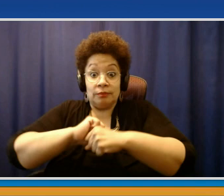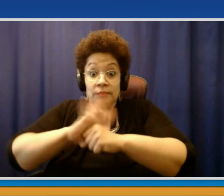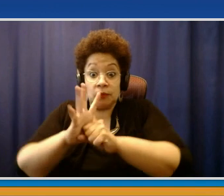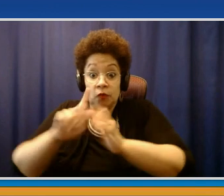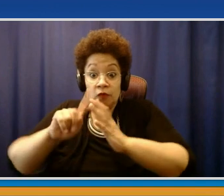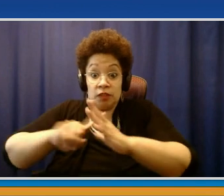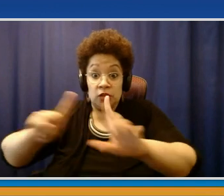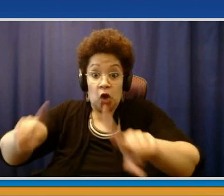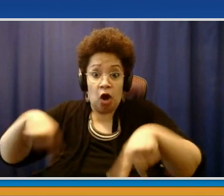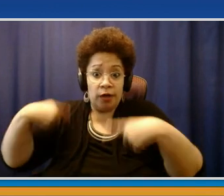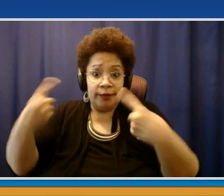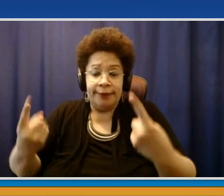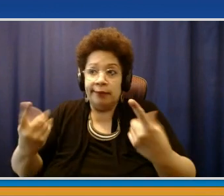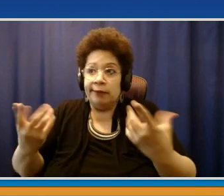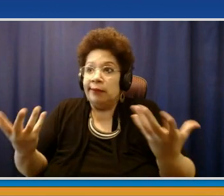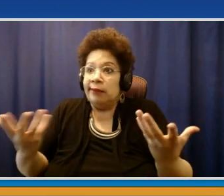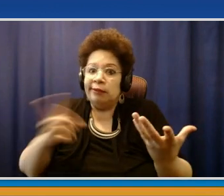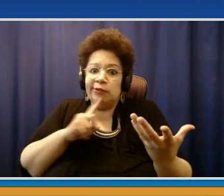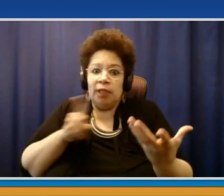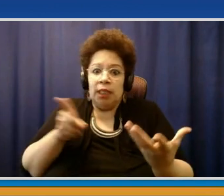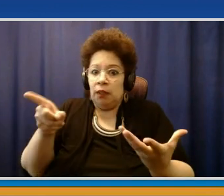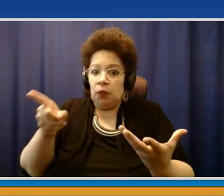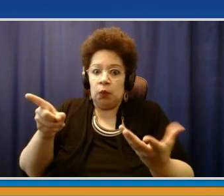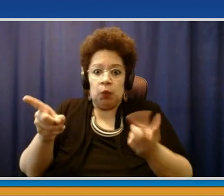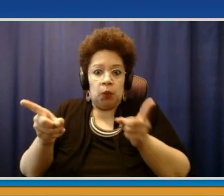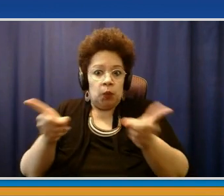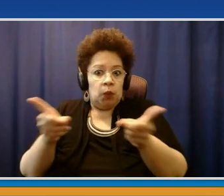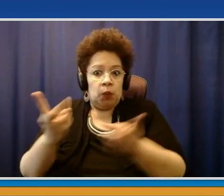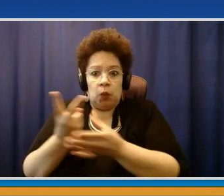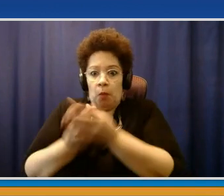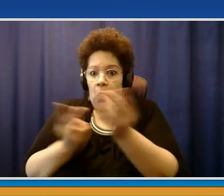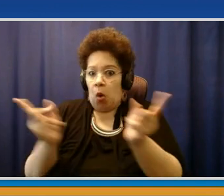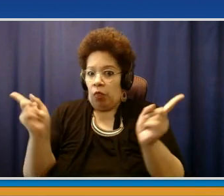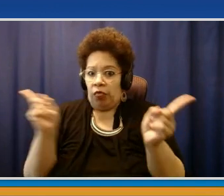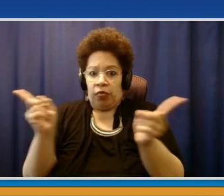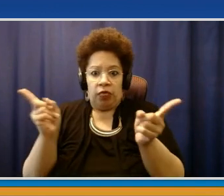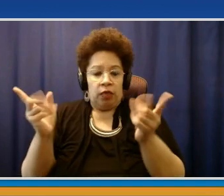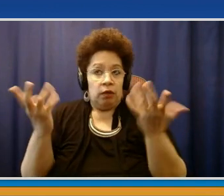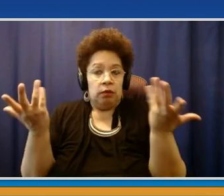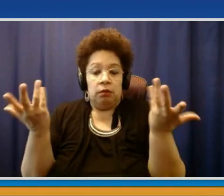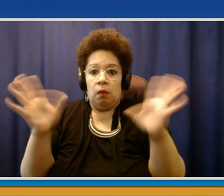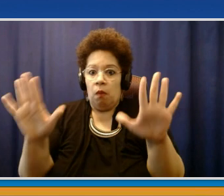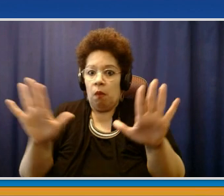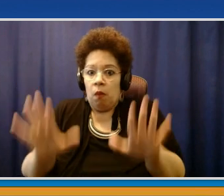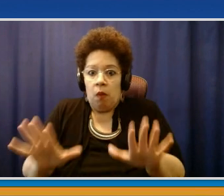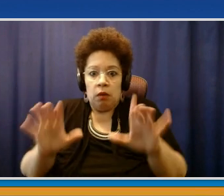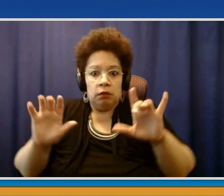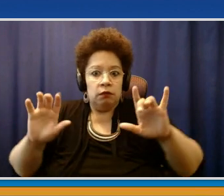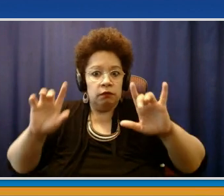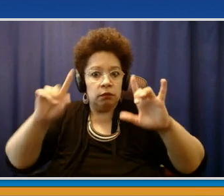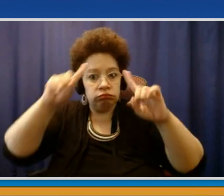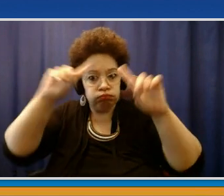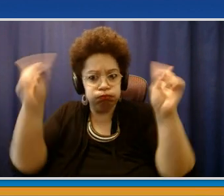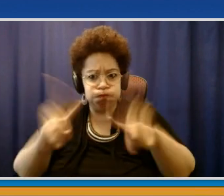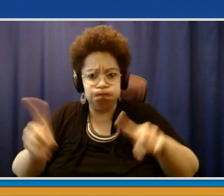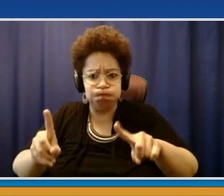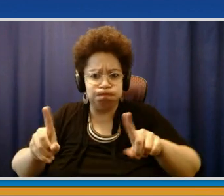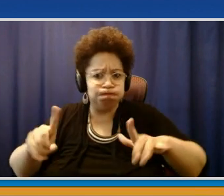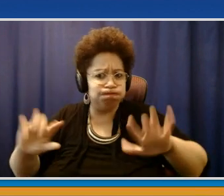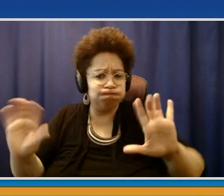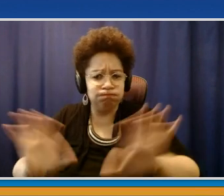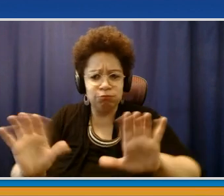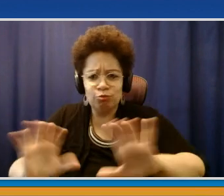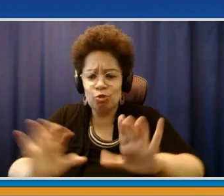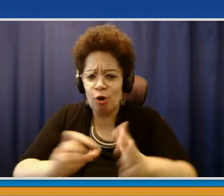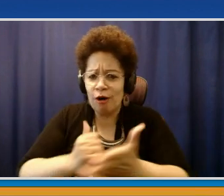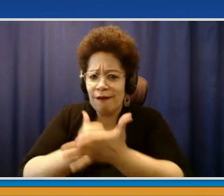administration's done of you and Ken and everybody else, it's been phenomenal, including all of us and making sure that everything that we need at any